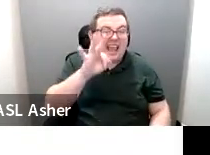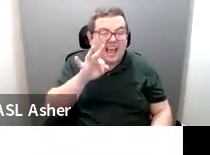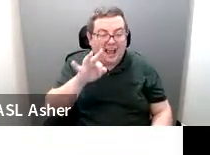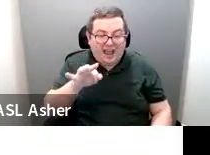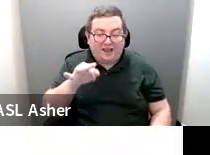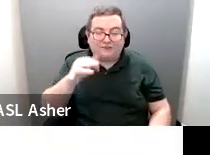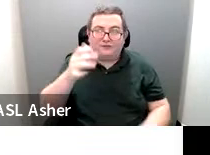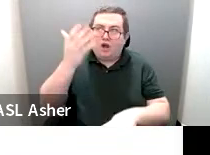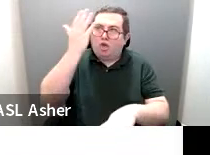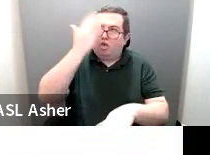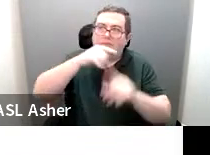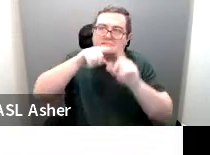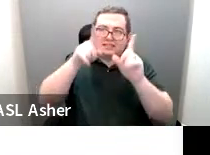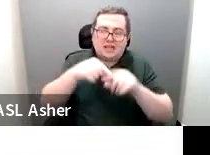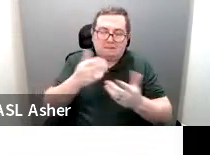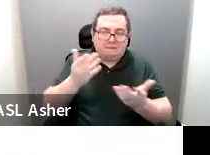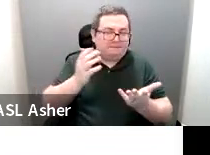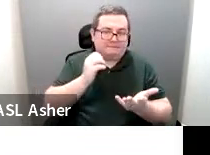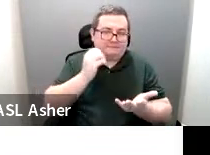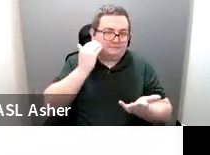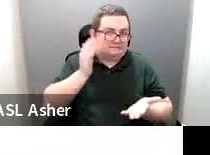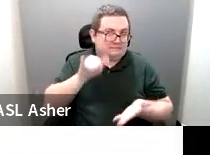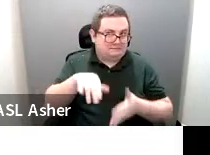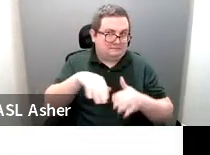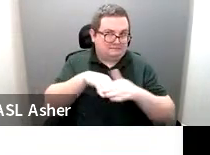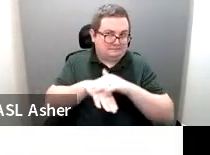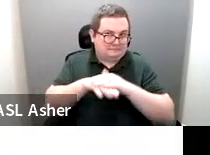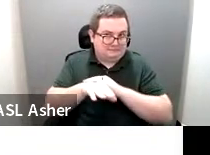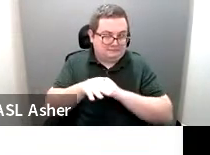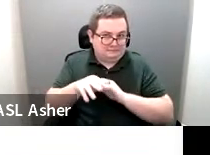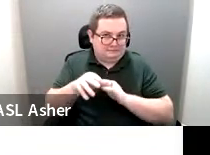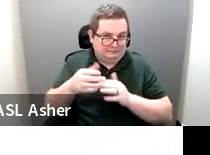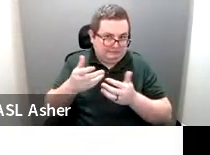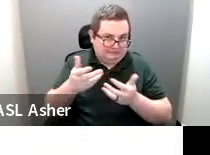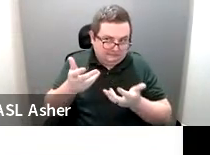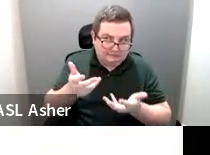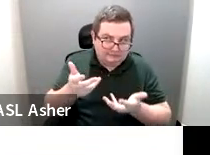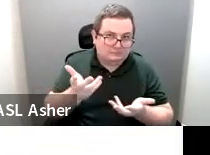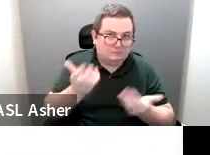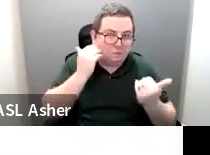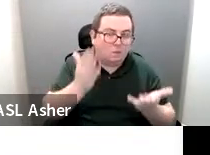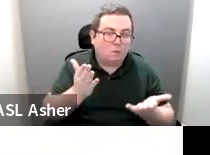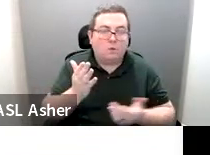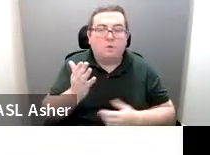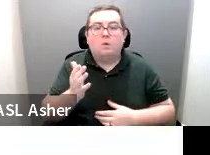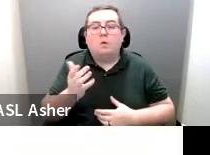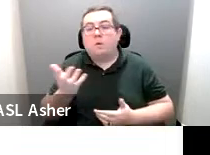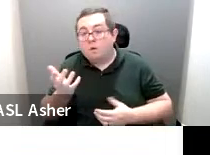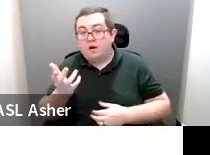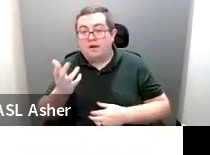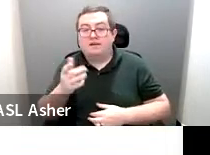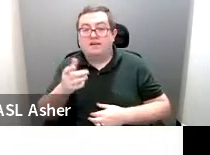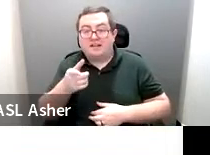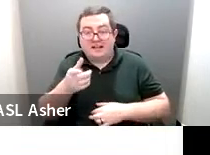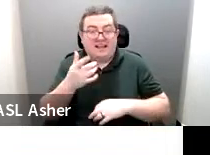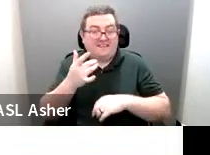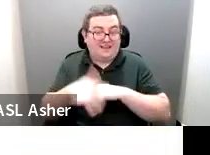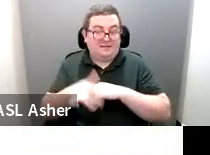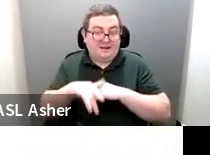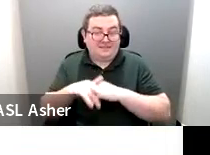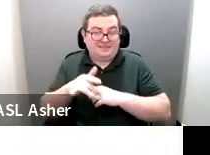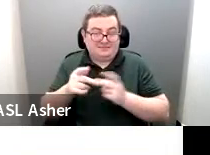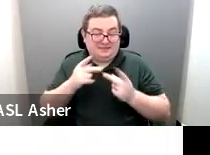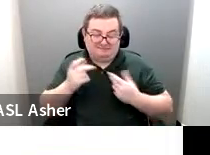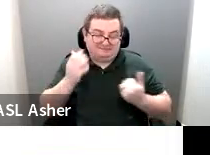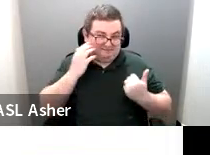accessible space. You would not know that this is normally an available accessible space.